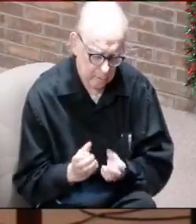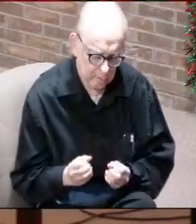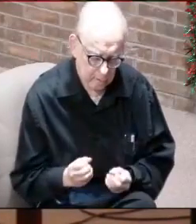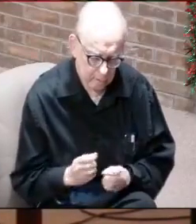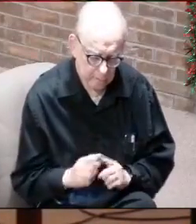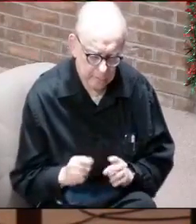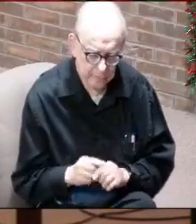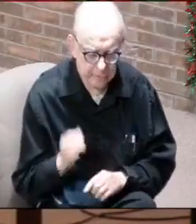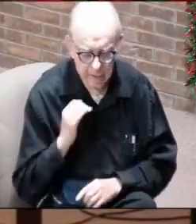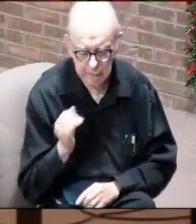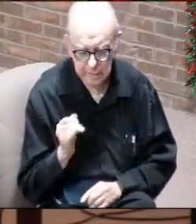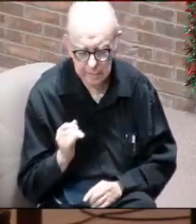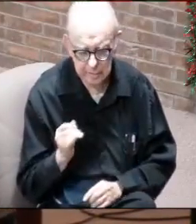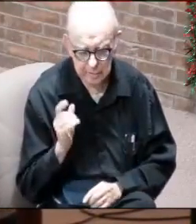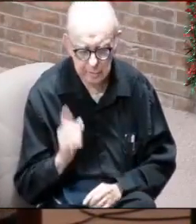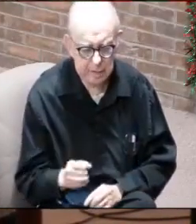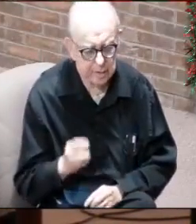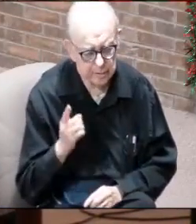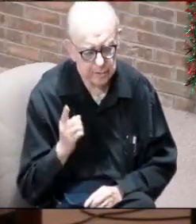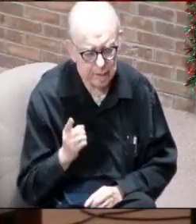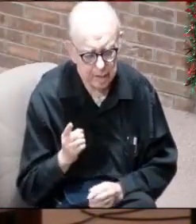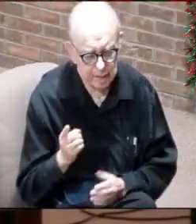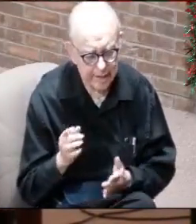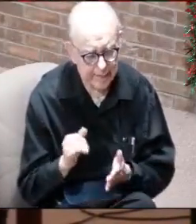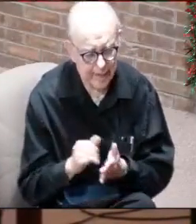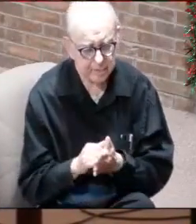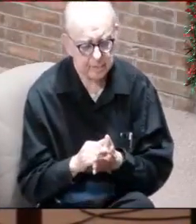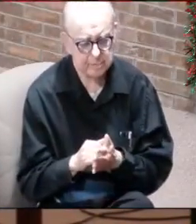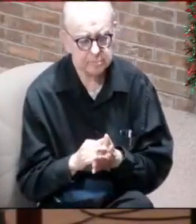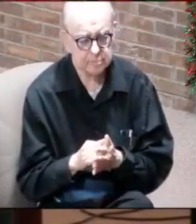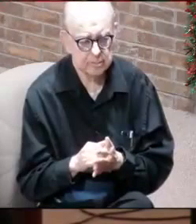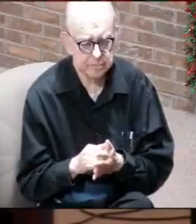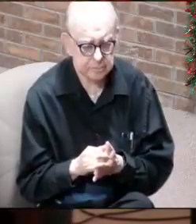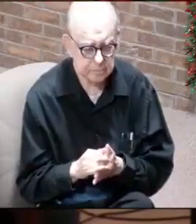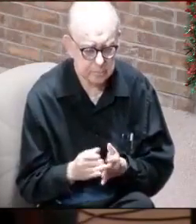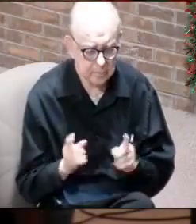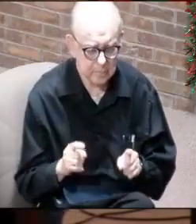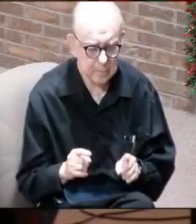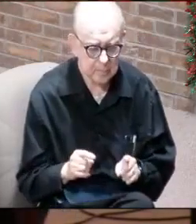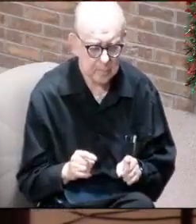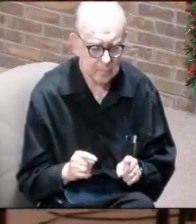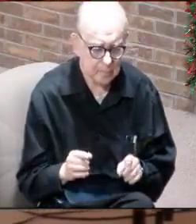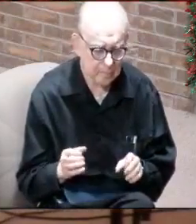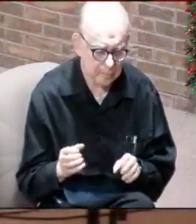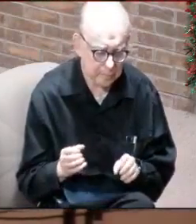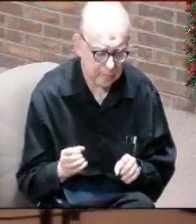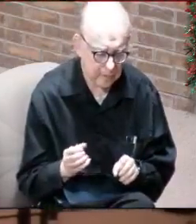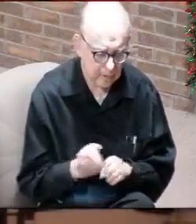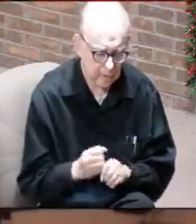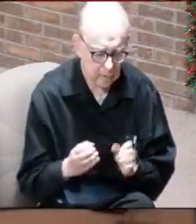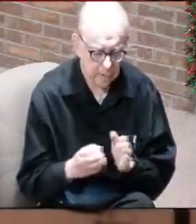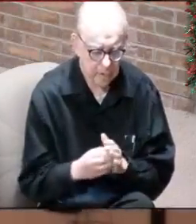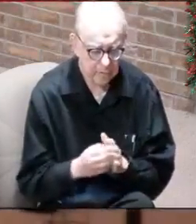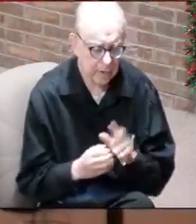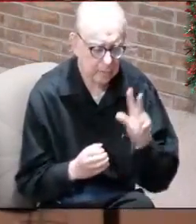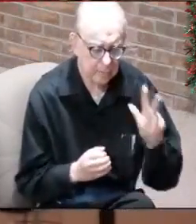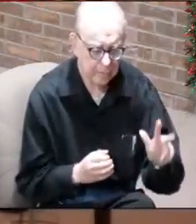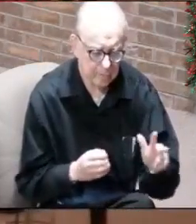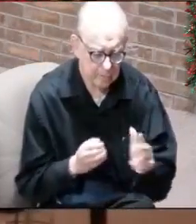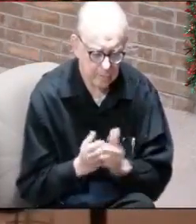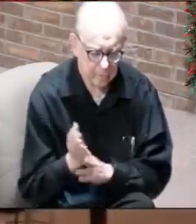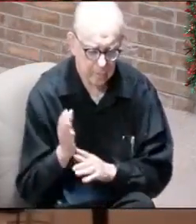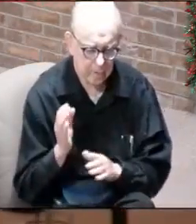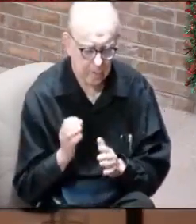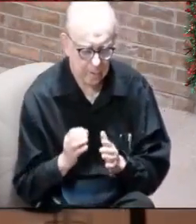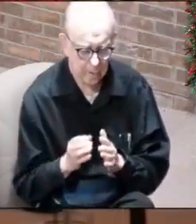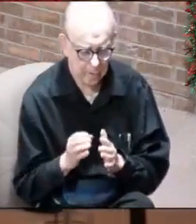different ideas and stuff, but you need to understand that when we got from chapter 3, through